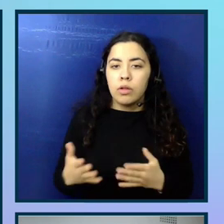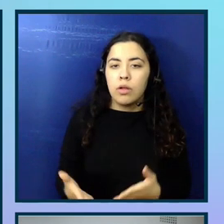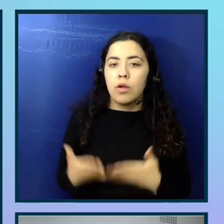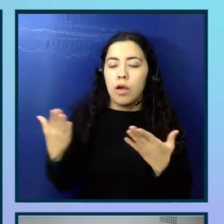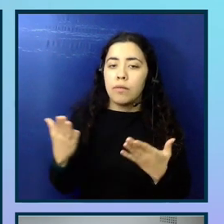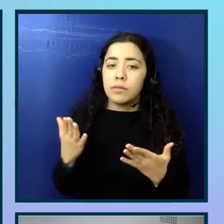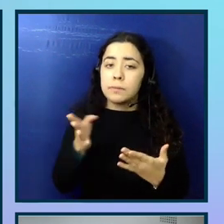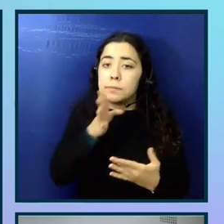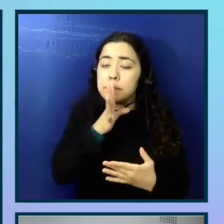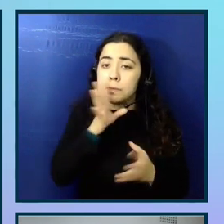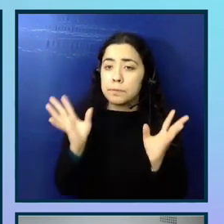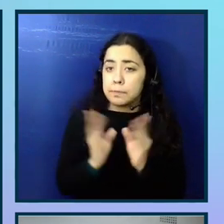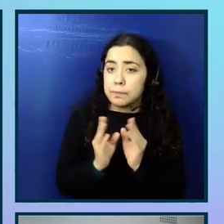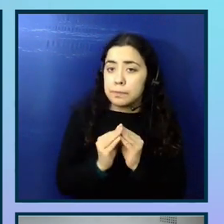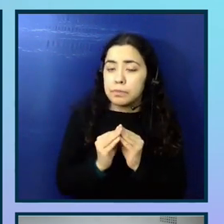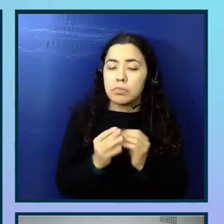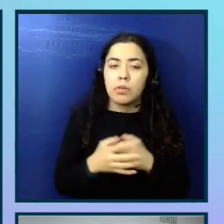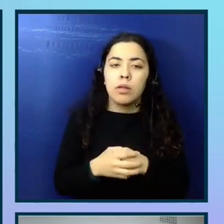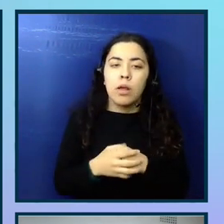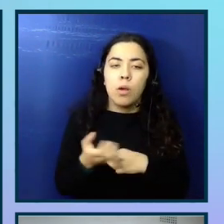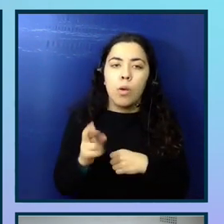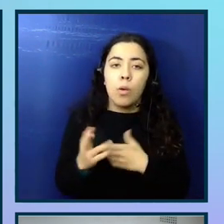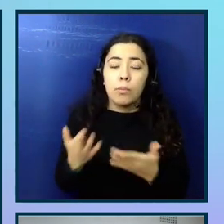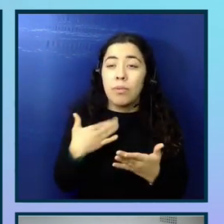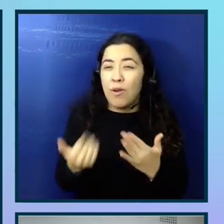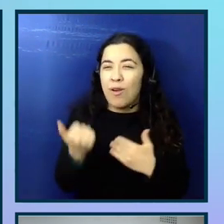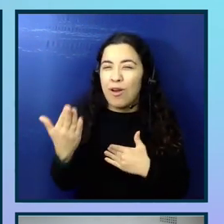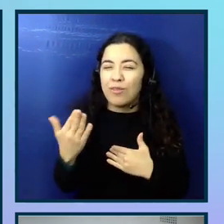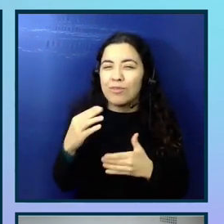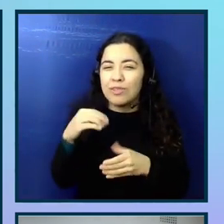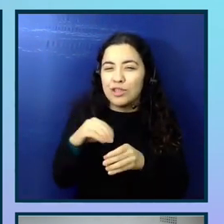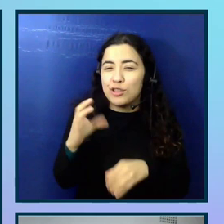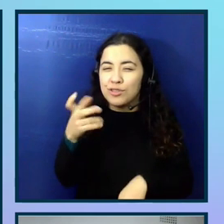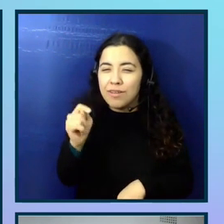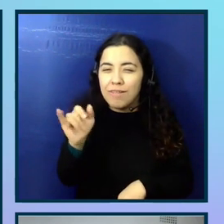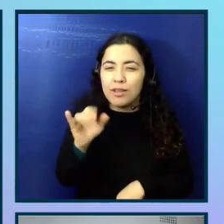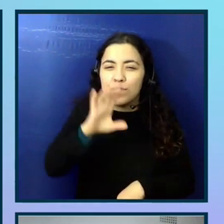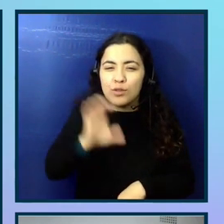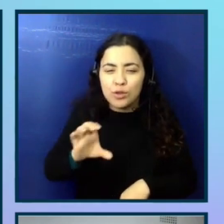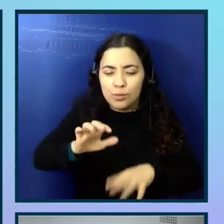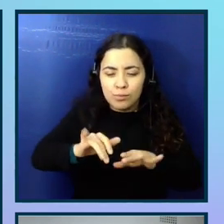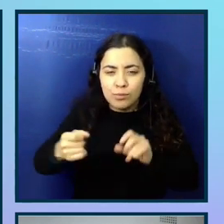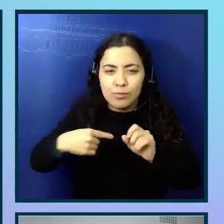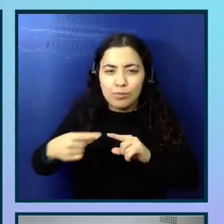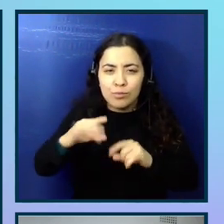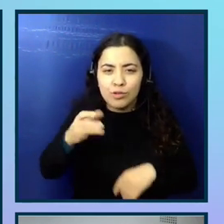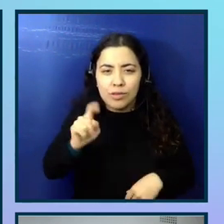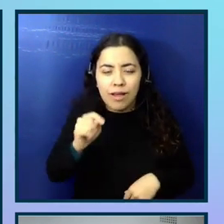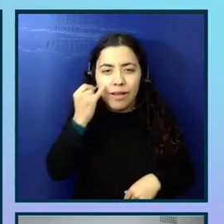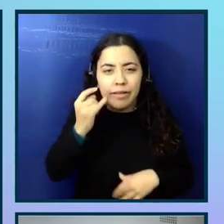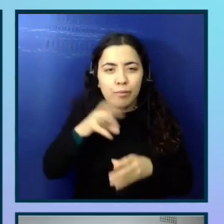verbally. Or you can also offer I like to offer like in chat. So maybe like zoom chat for participants who may be